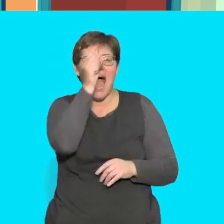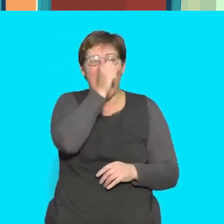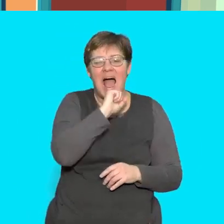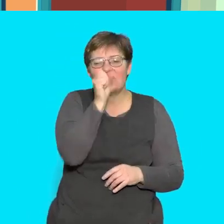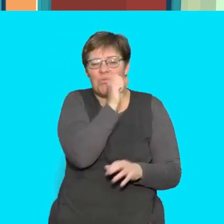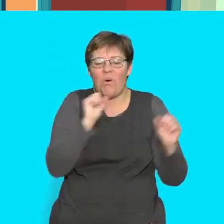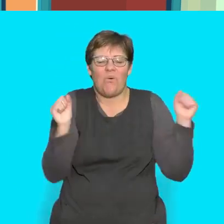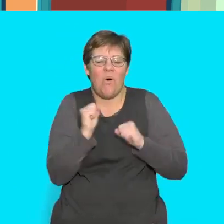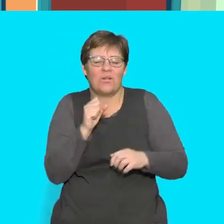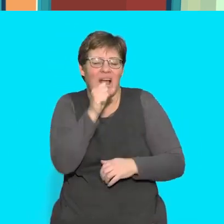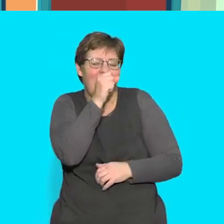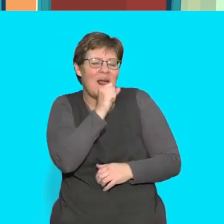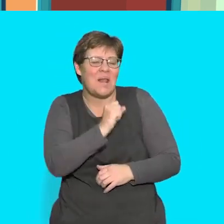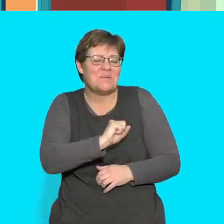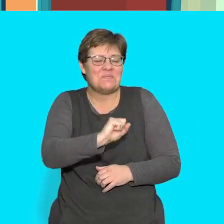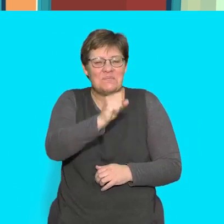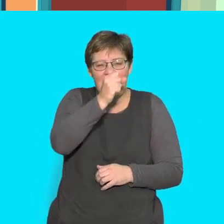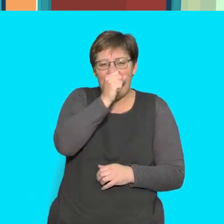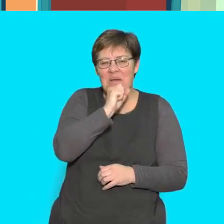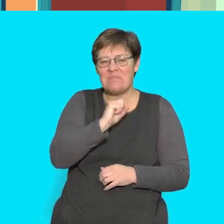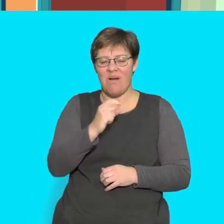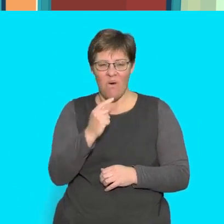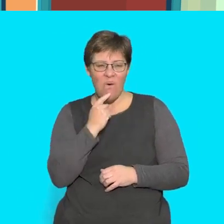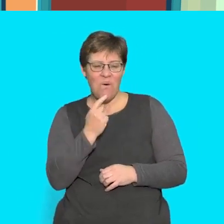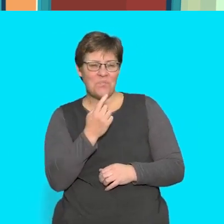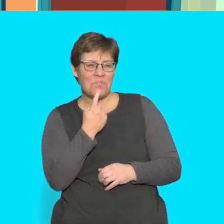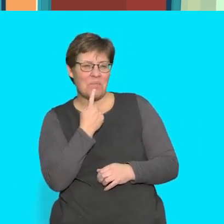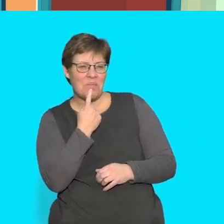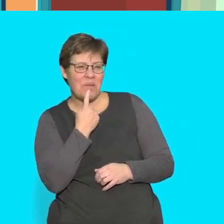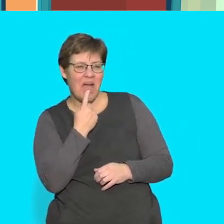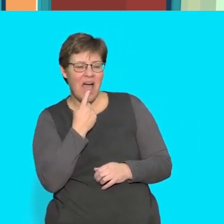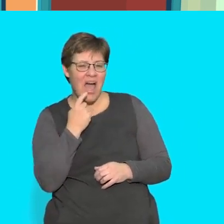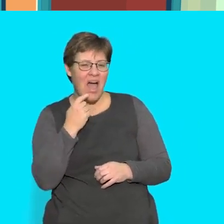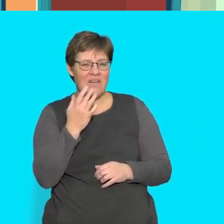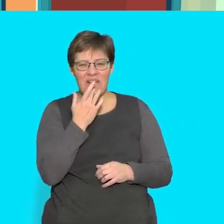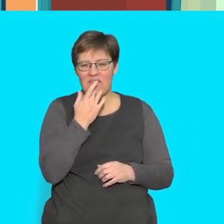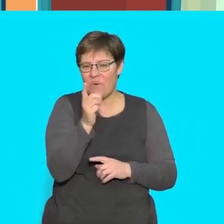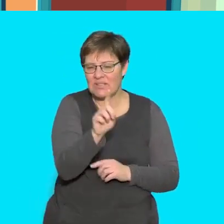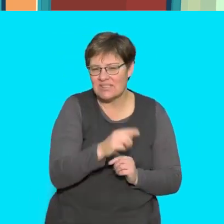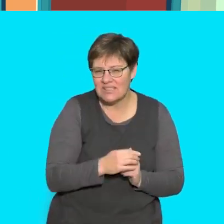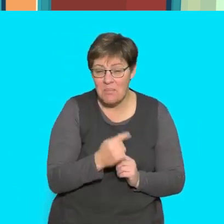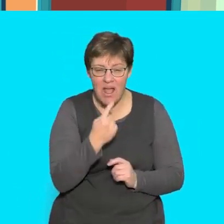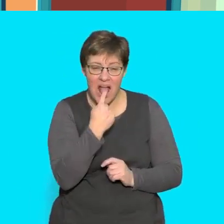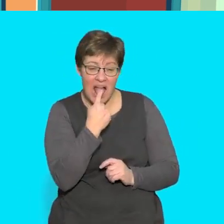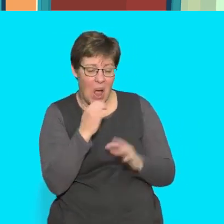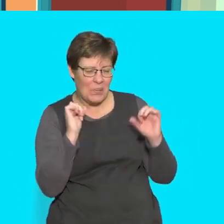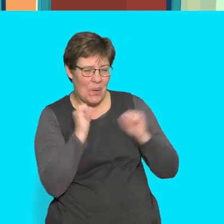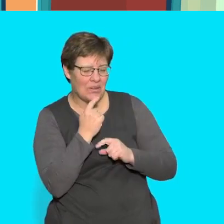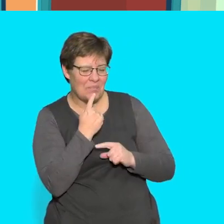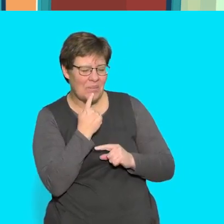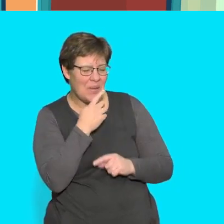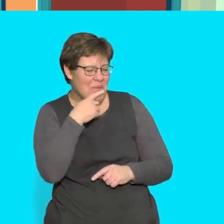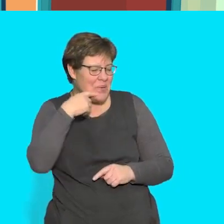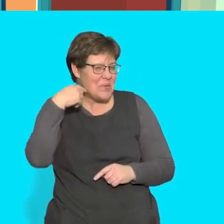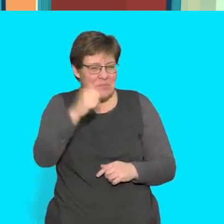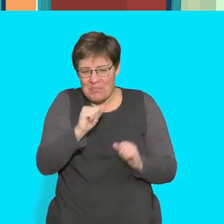can you imagine what flavor you are eating can you imagine how cold it feels on your tongue it feels yummy